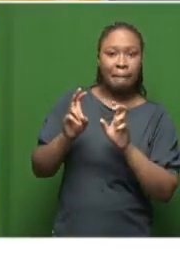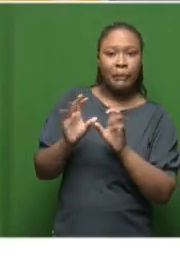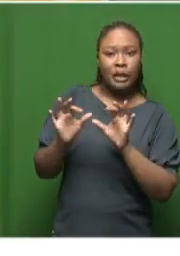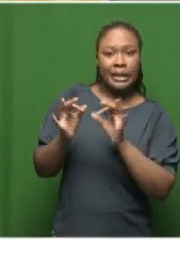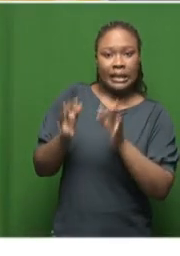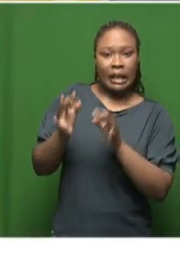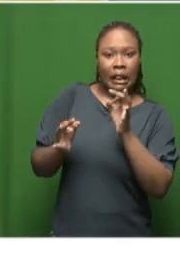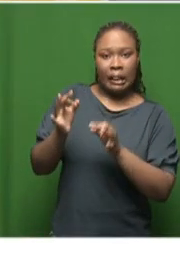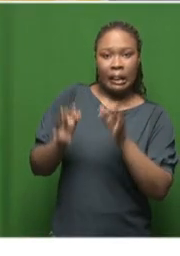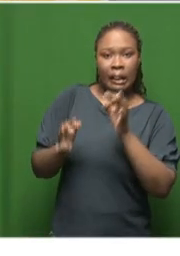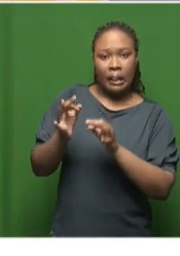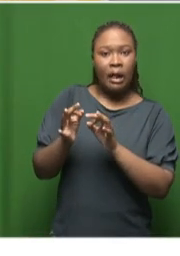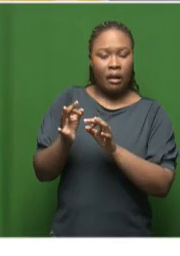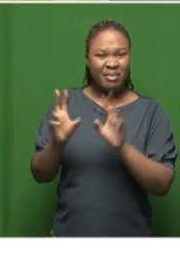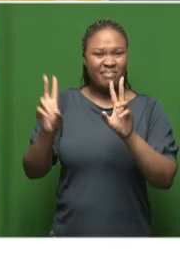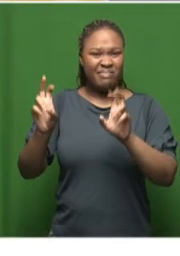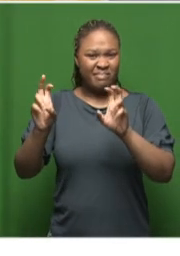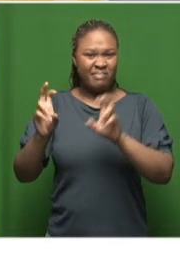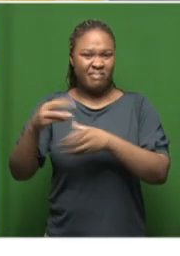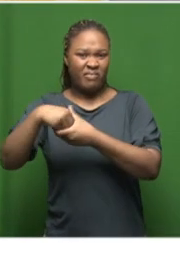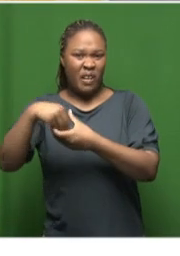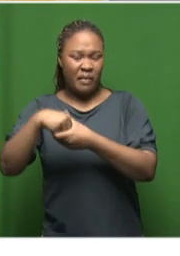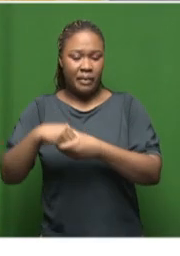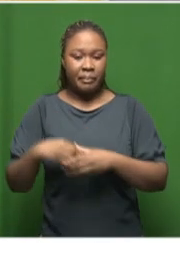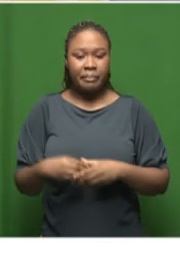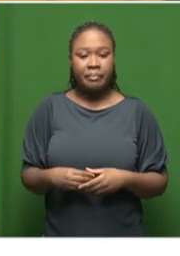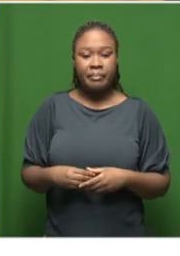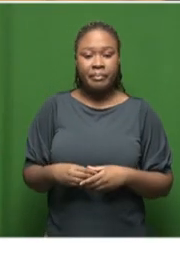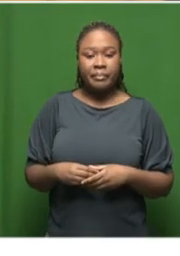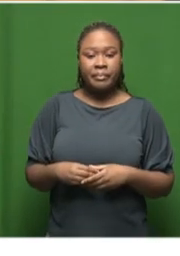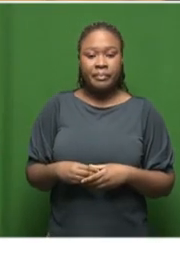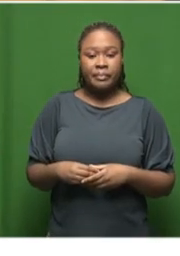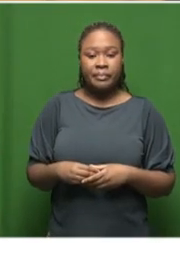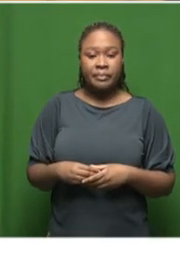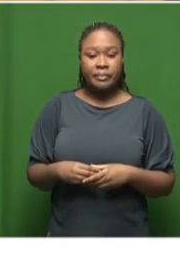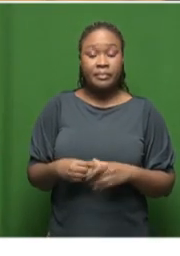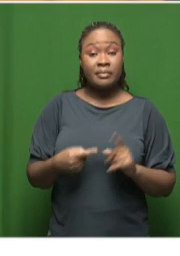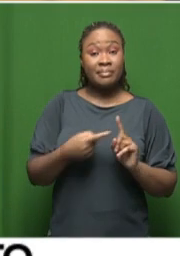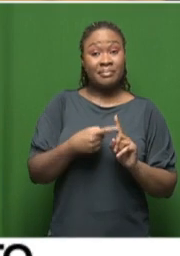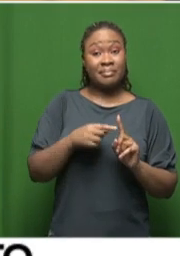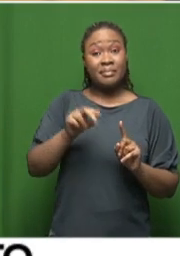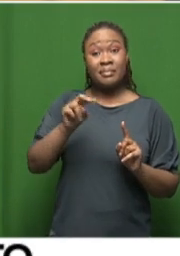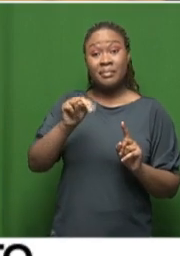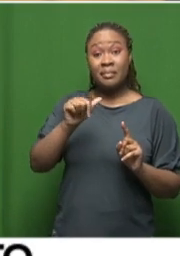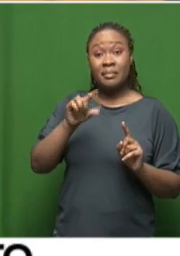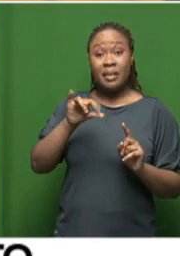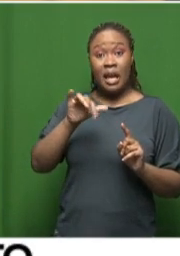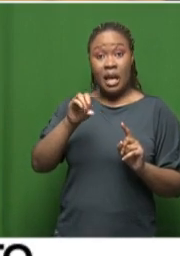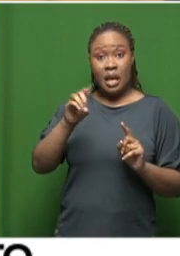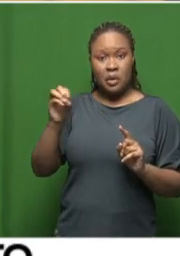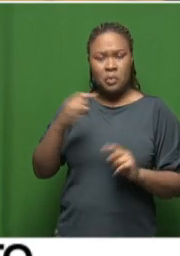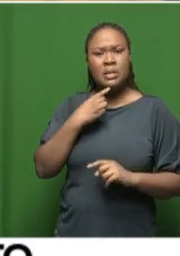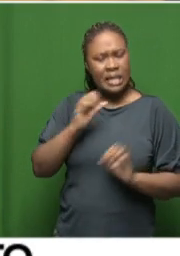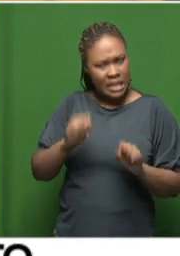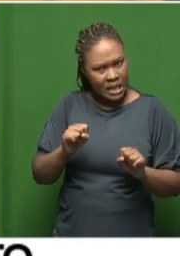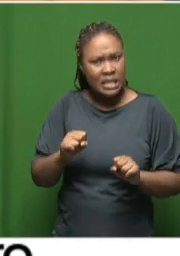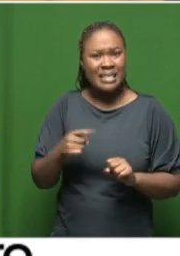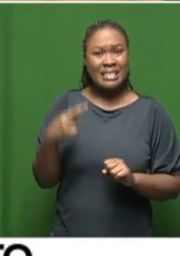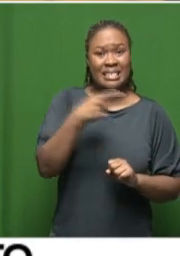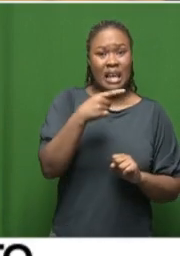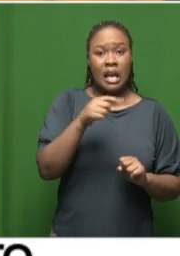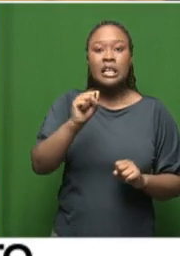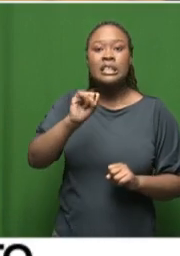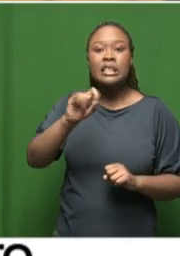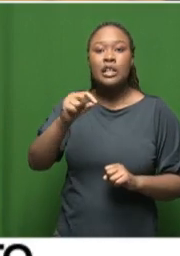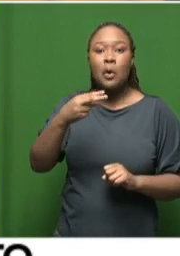Police spokesperson Vishnardu says he can confirm that the National Police Commissioner did meet with EFF leader